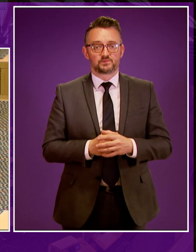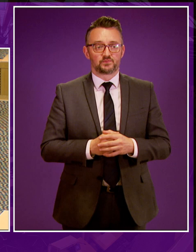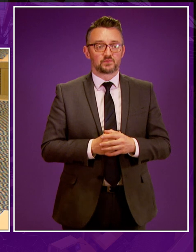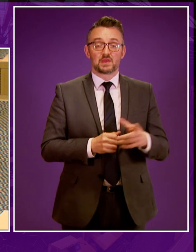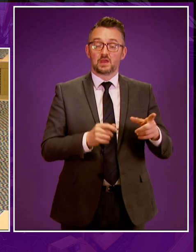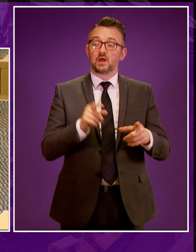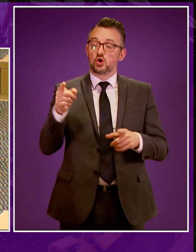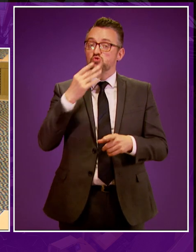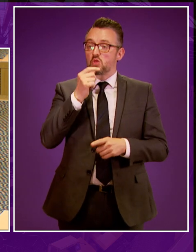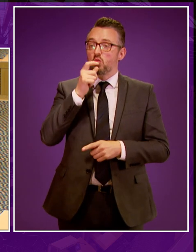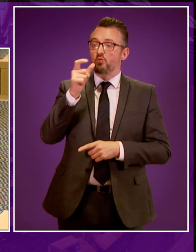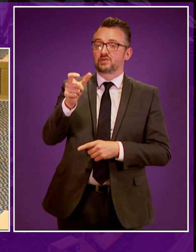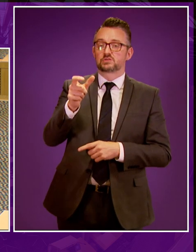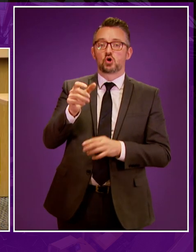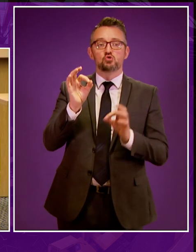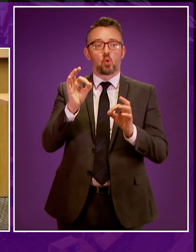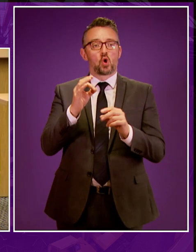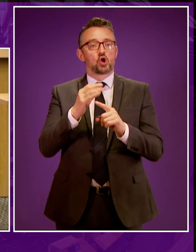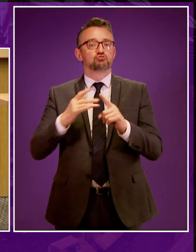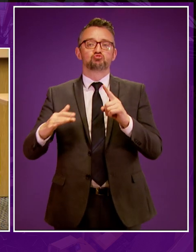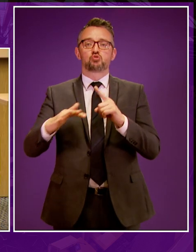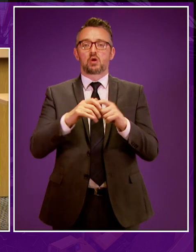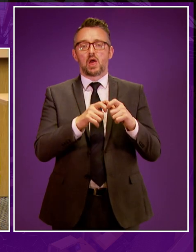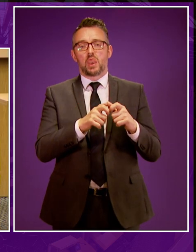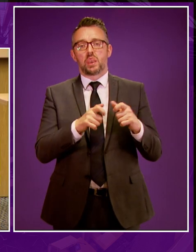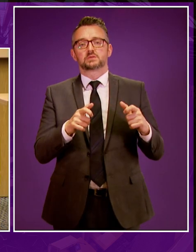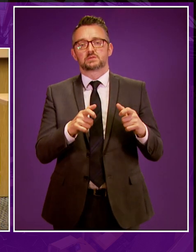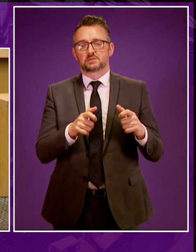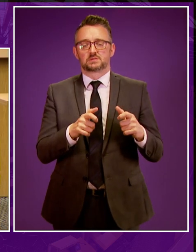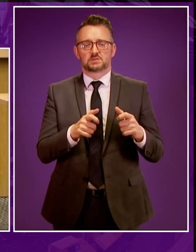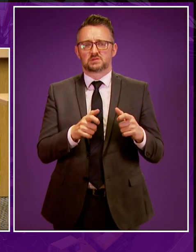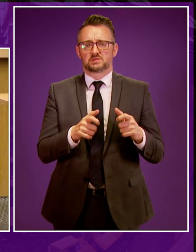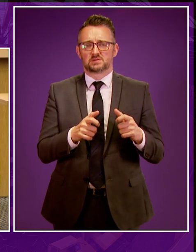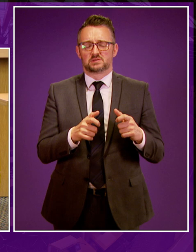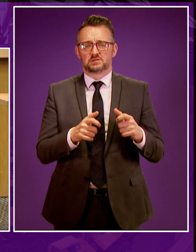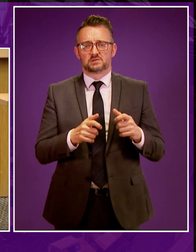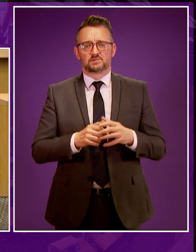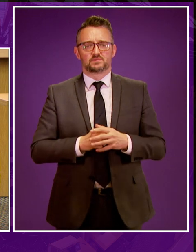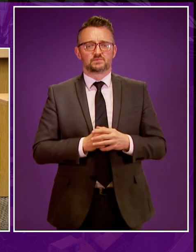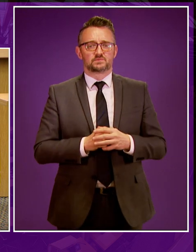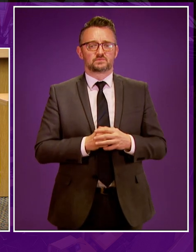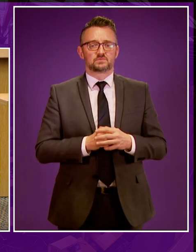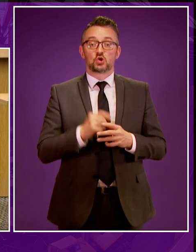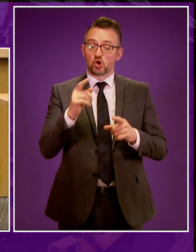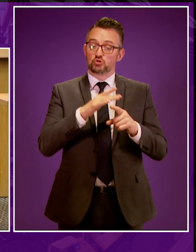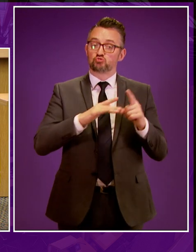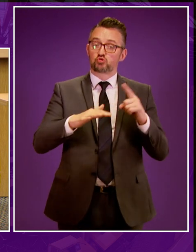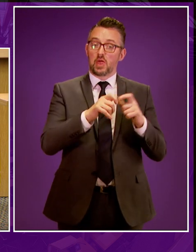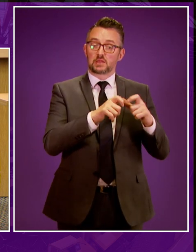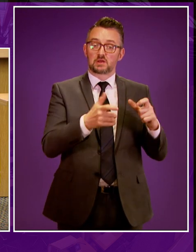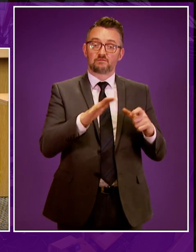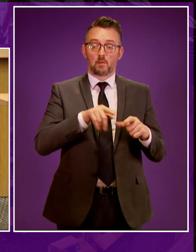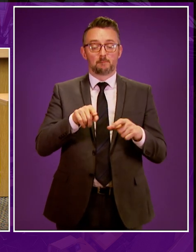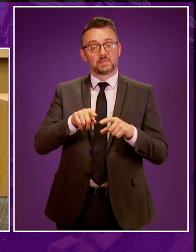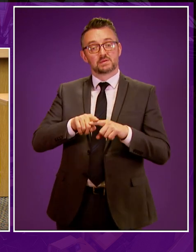He uses instead the phrase that there's no social license for unconventional gas and oil. Is social license different